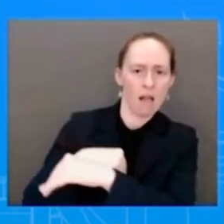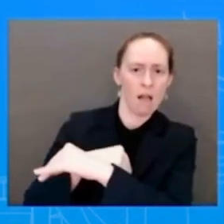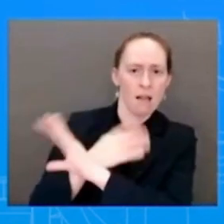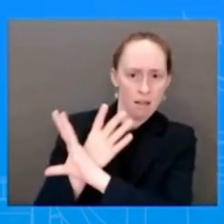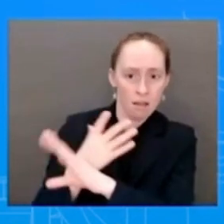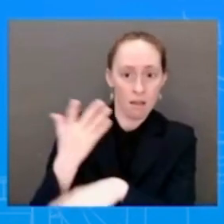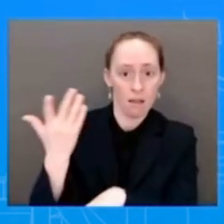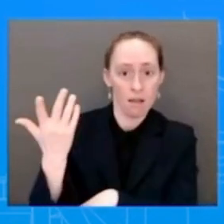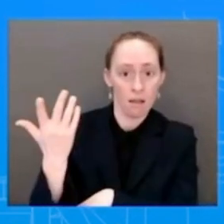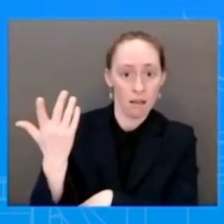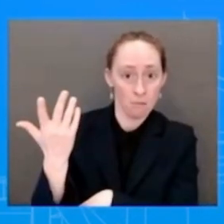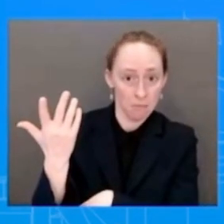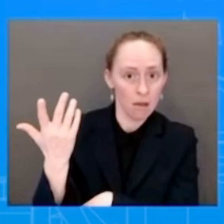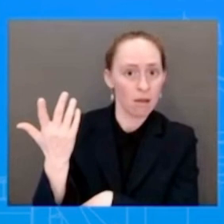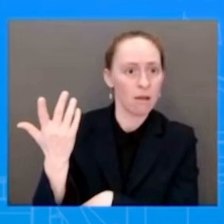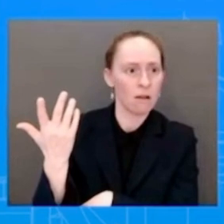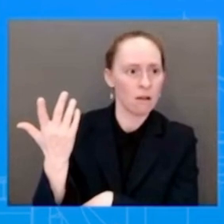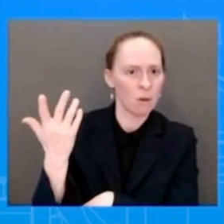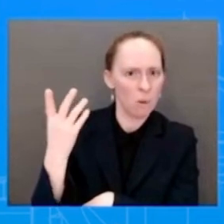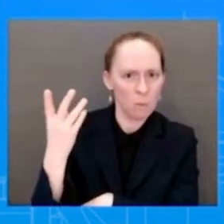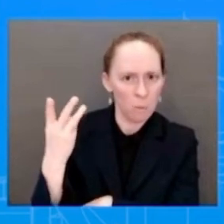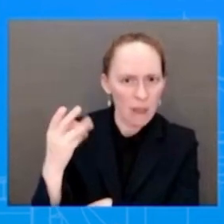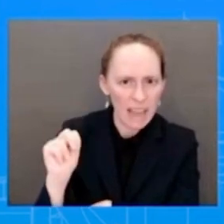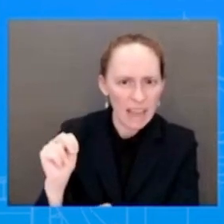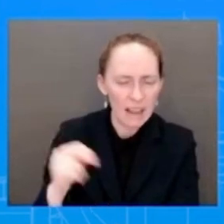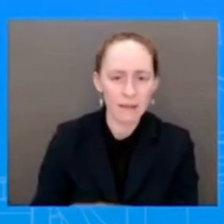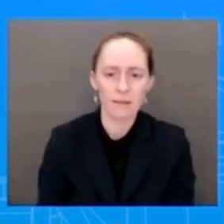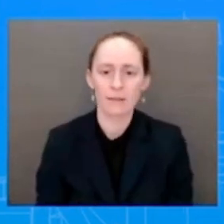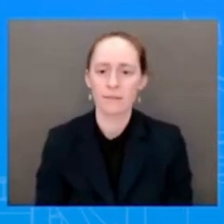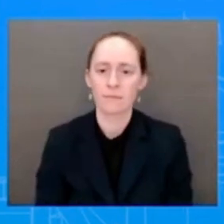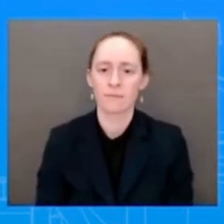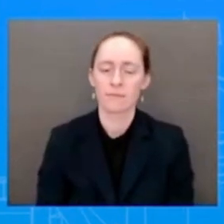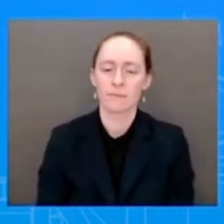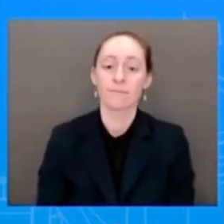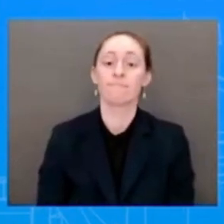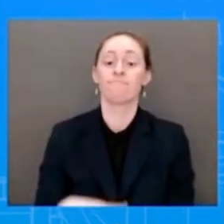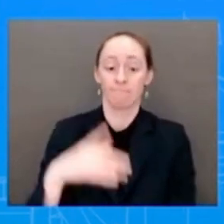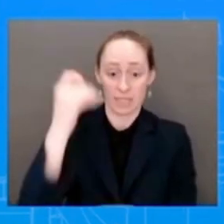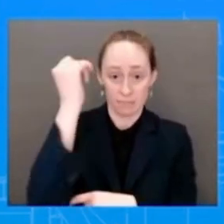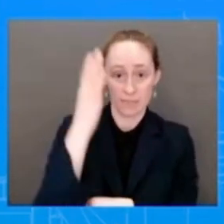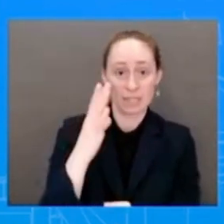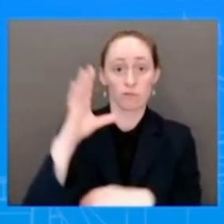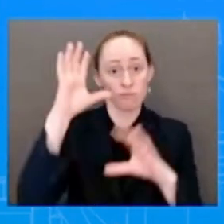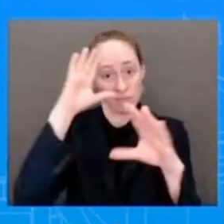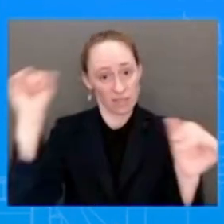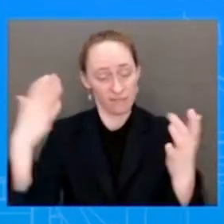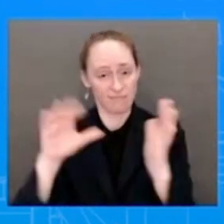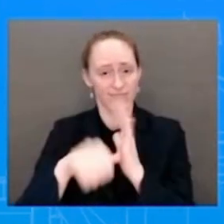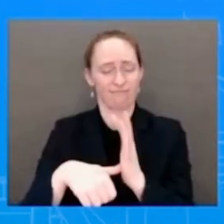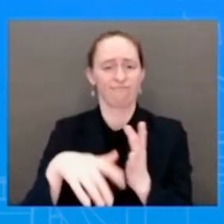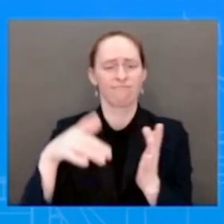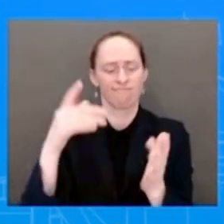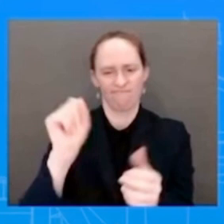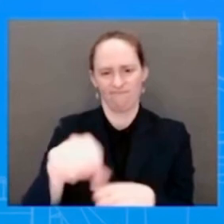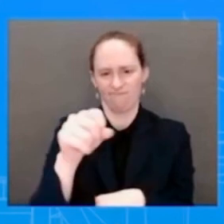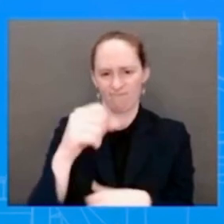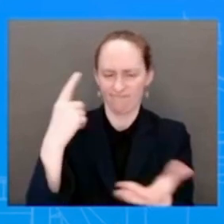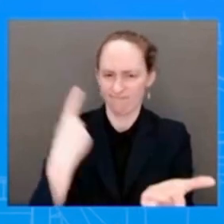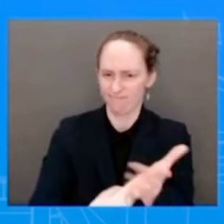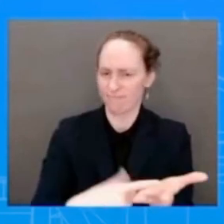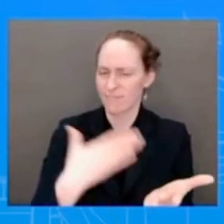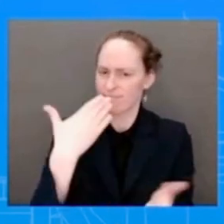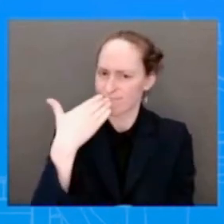heard from the Speaker and also from the President, it was a good discussion. It was an honest discussion. Our senior staff has followed up and